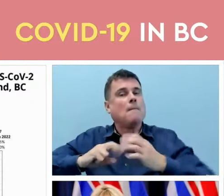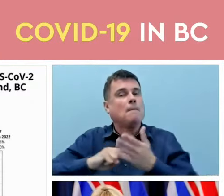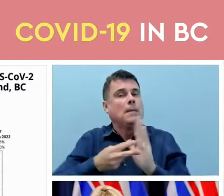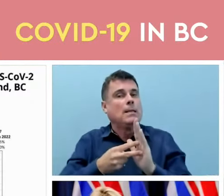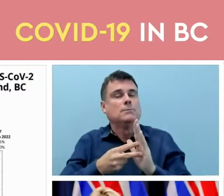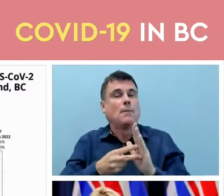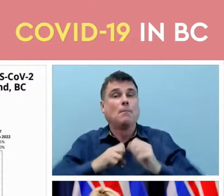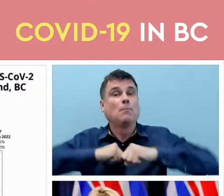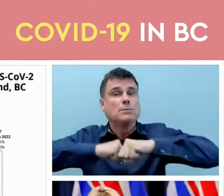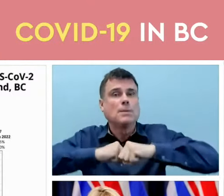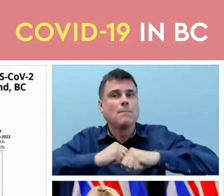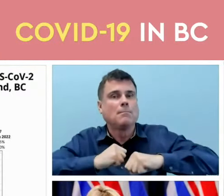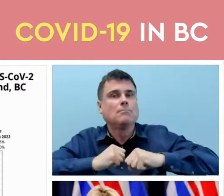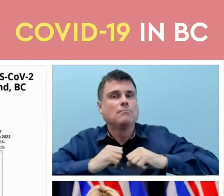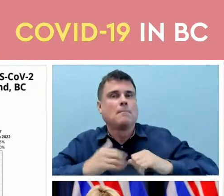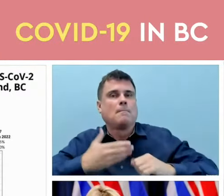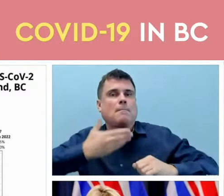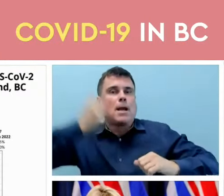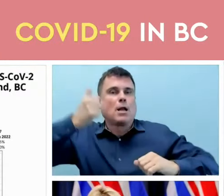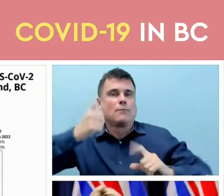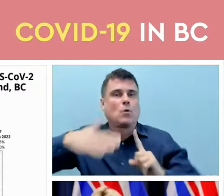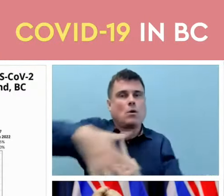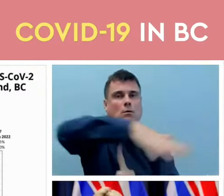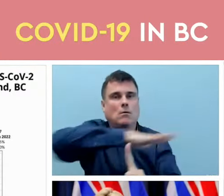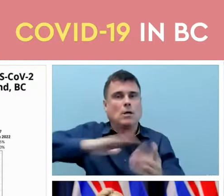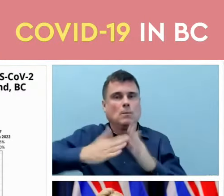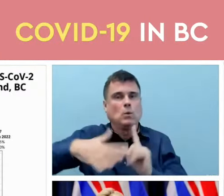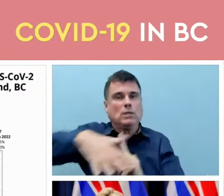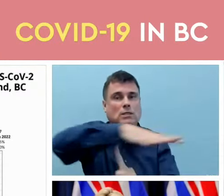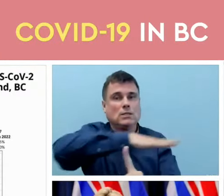different from any phase that we've been through in this pandemic.